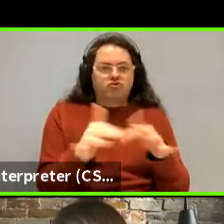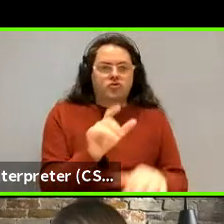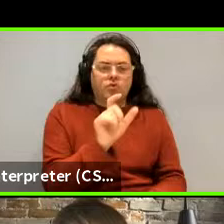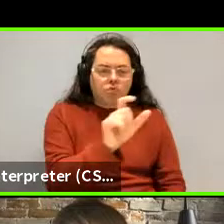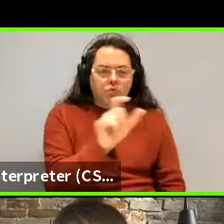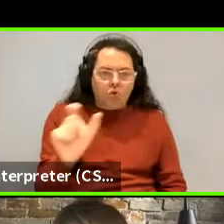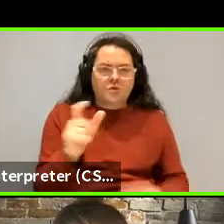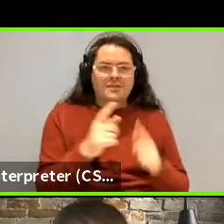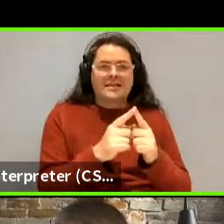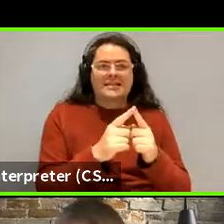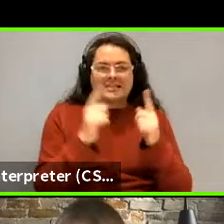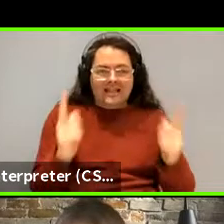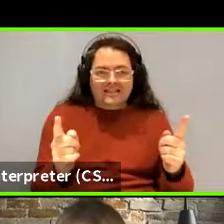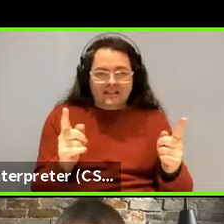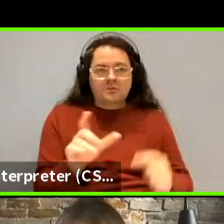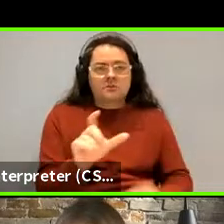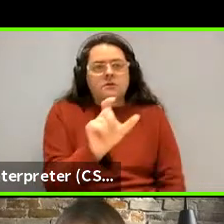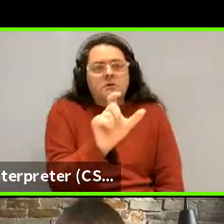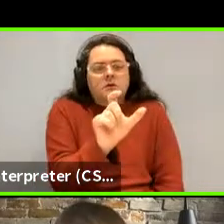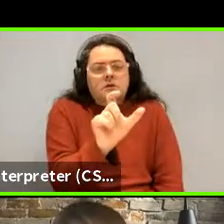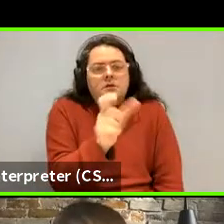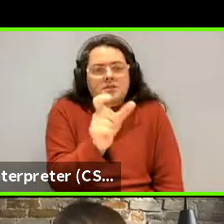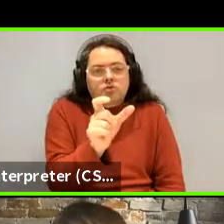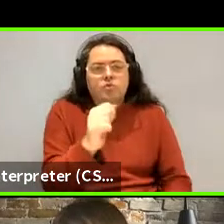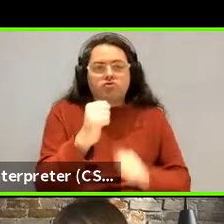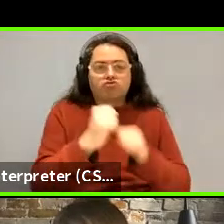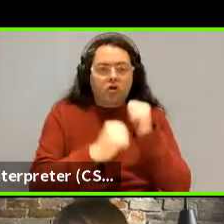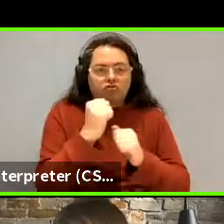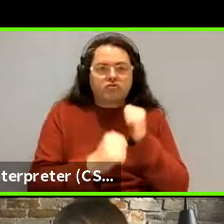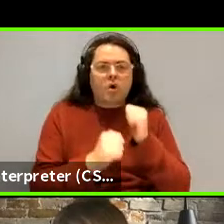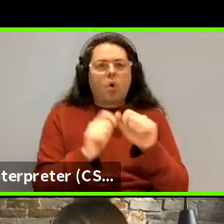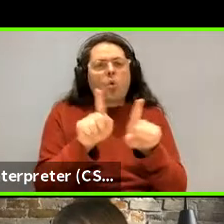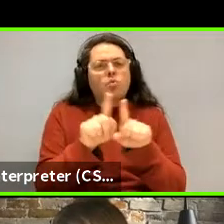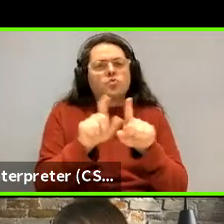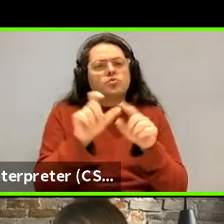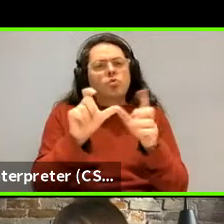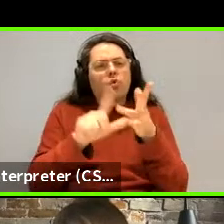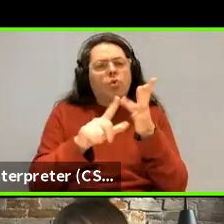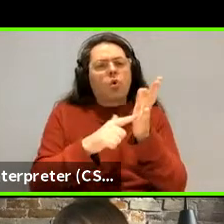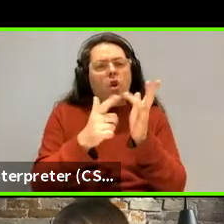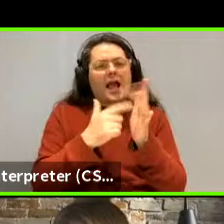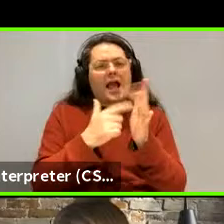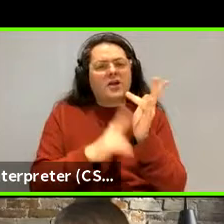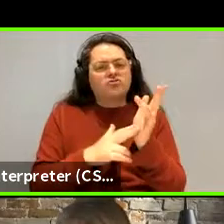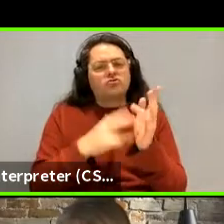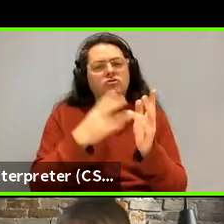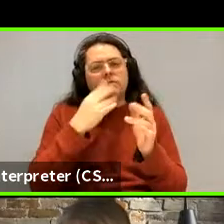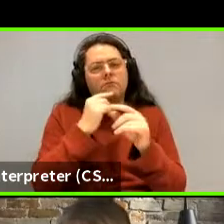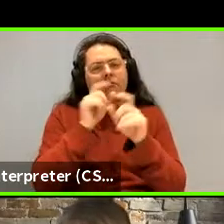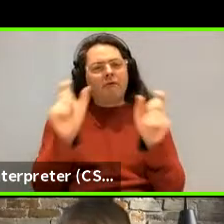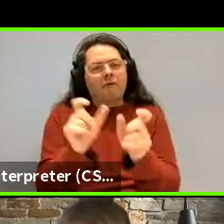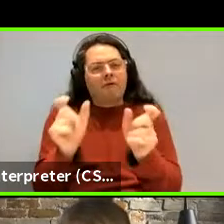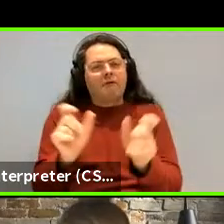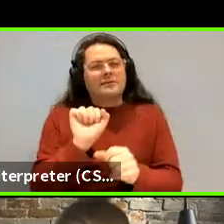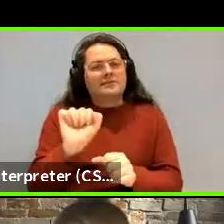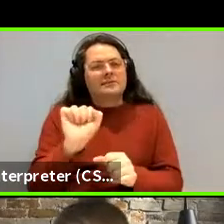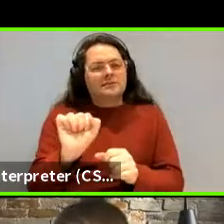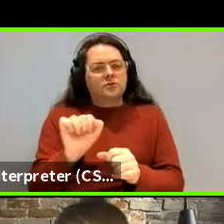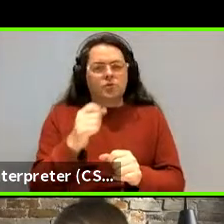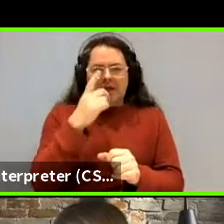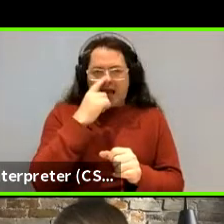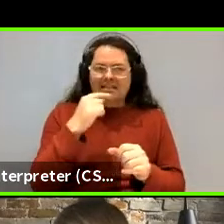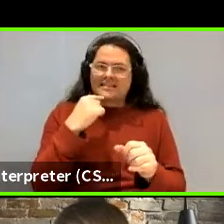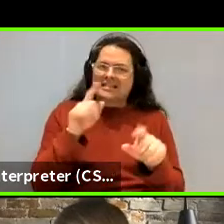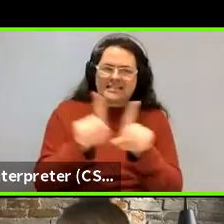It's includes constituent structure, collocations. You can really treat all of these, I think the same, the same way. And they're, they're subject to the